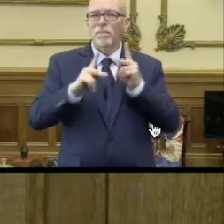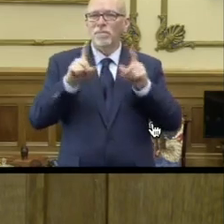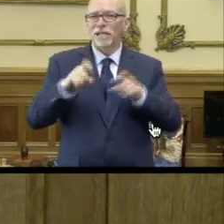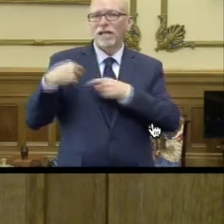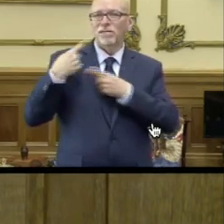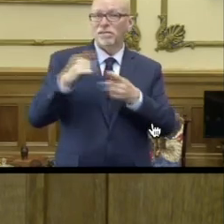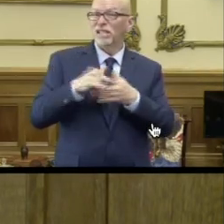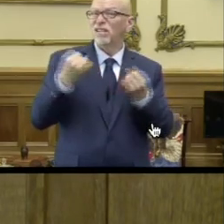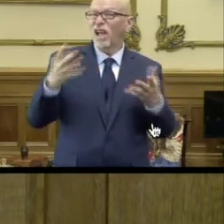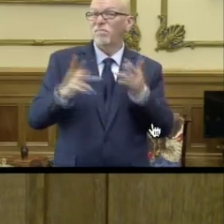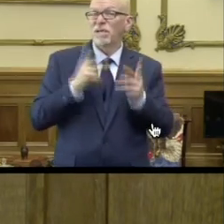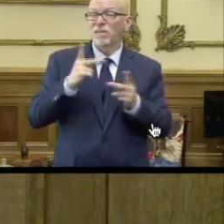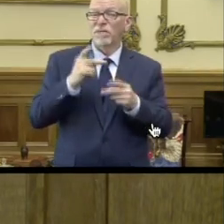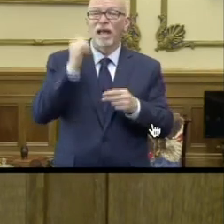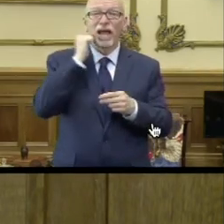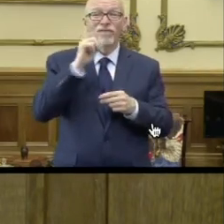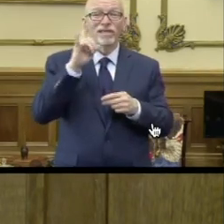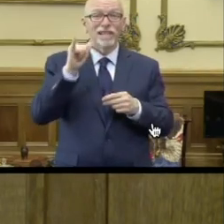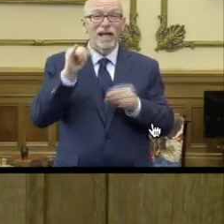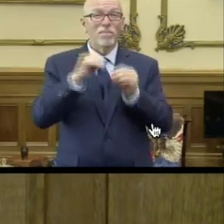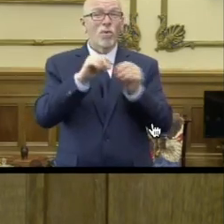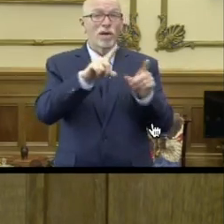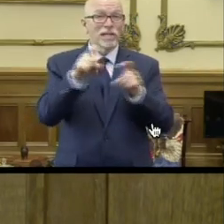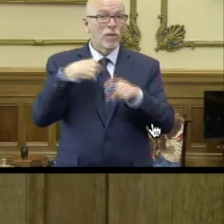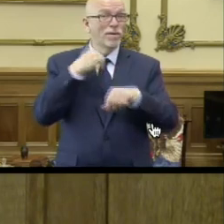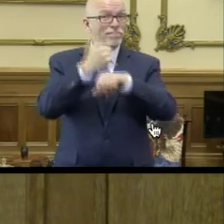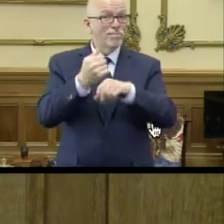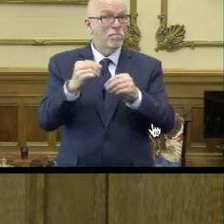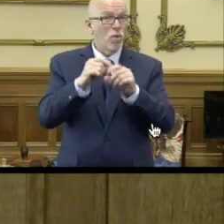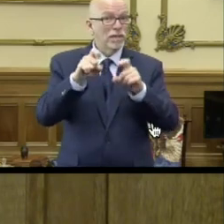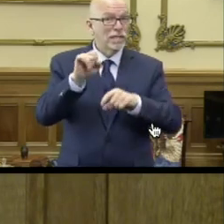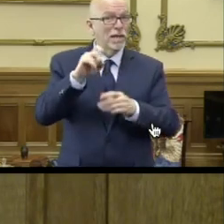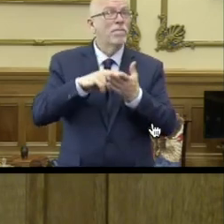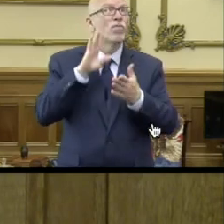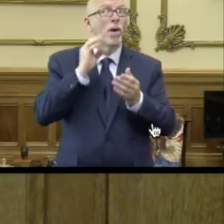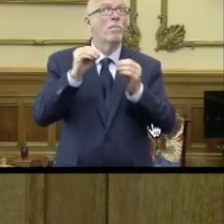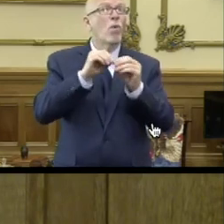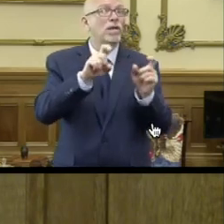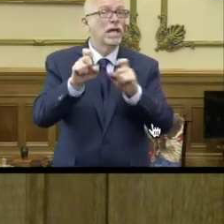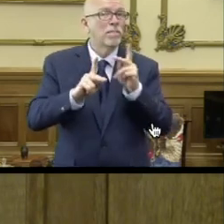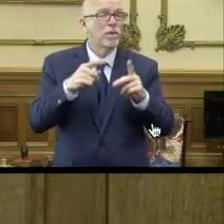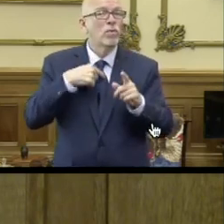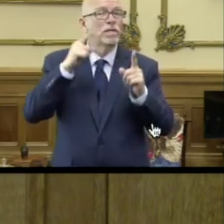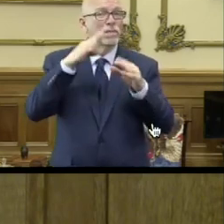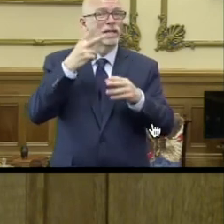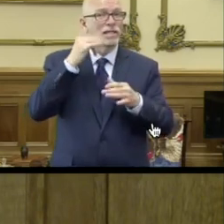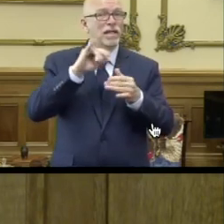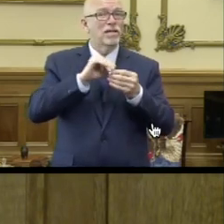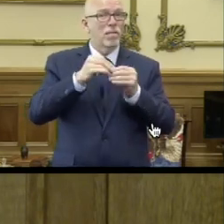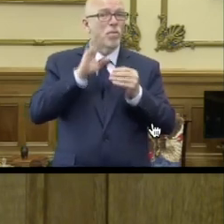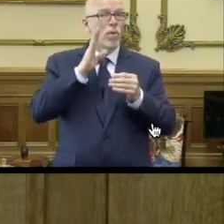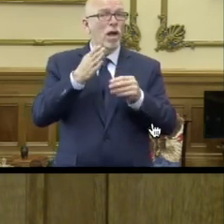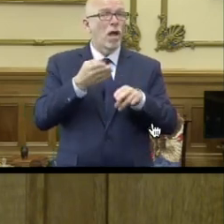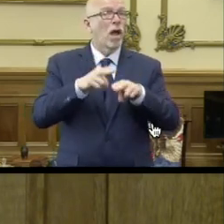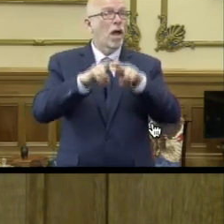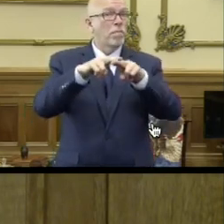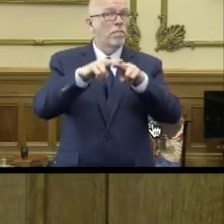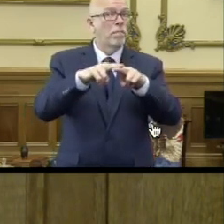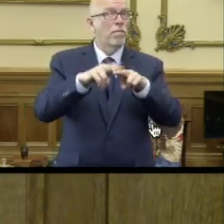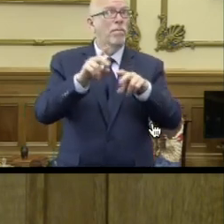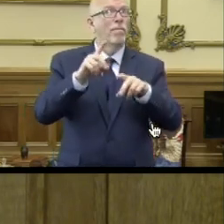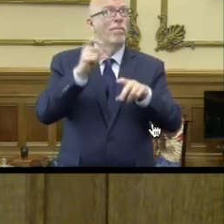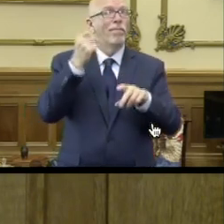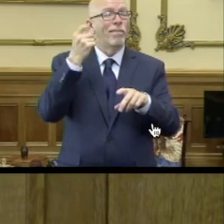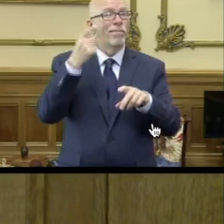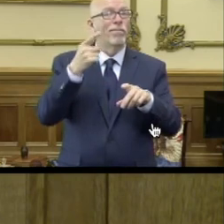a lot of people. And with each day and the more testing sites we have, that means we're going to test more people and expect to maybe see that number go up. But at the same time,